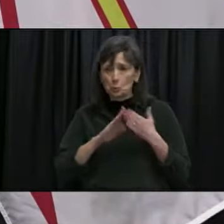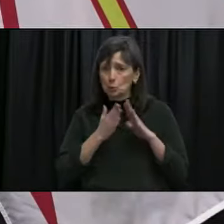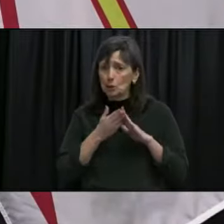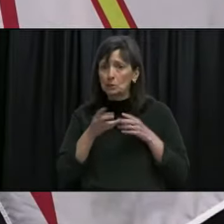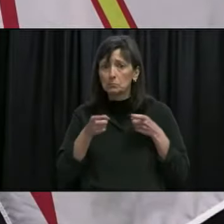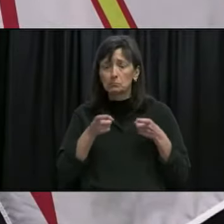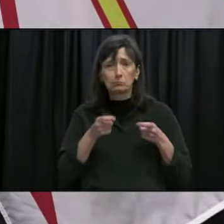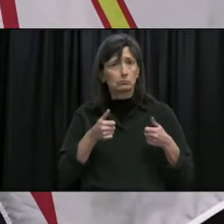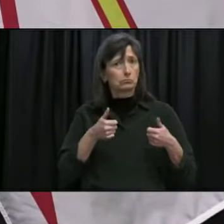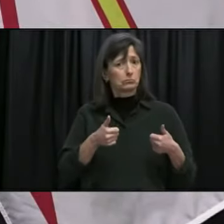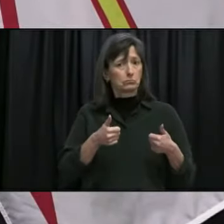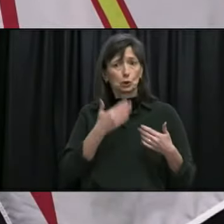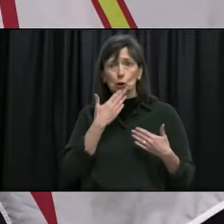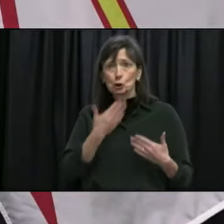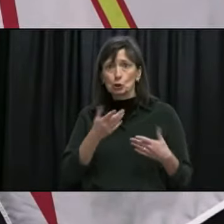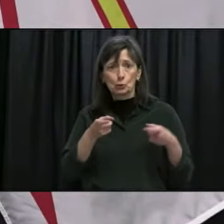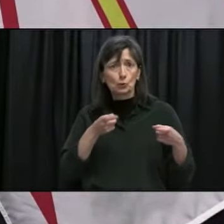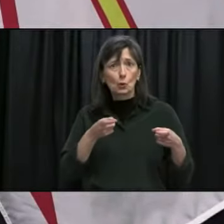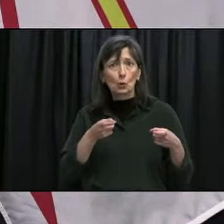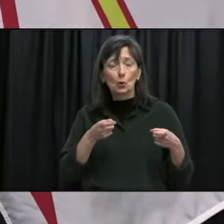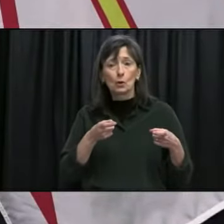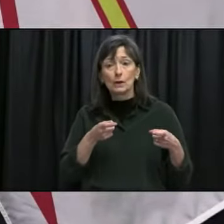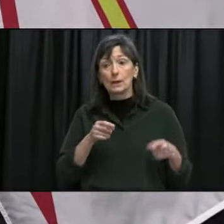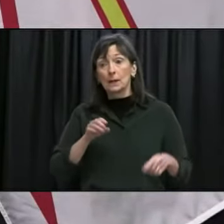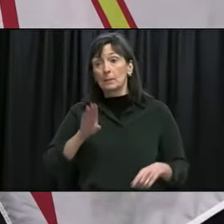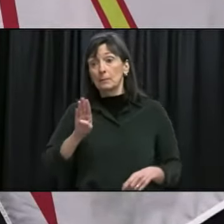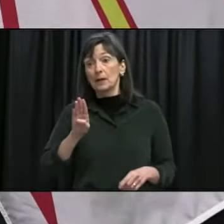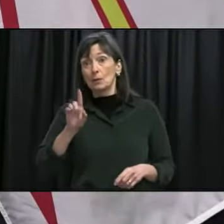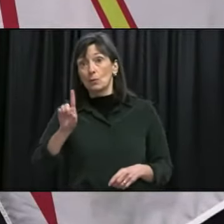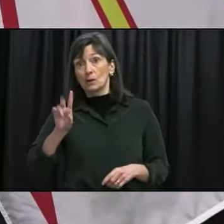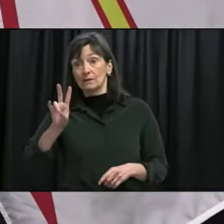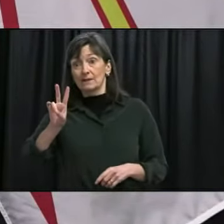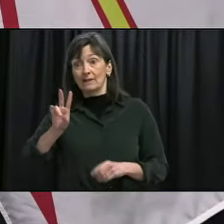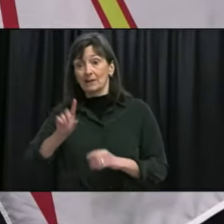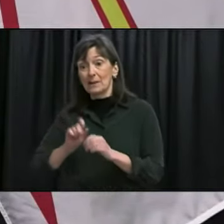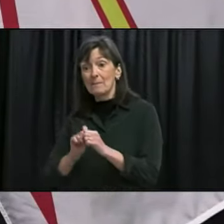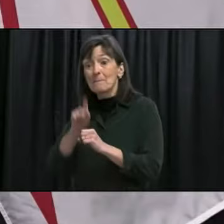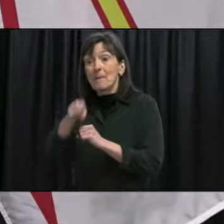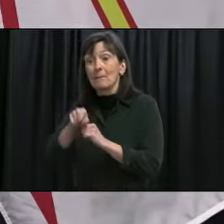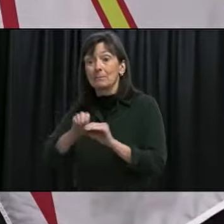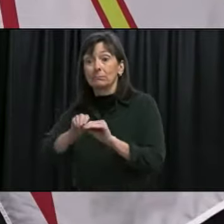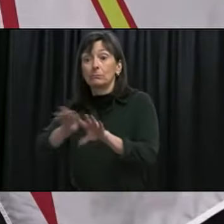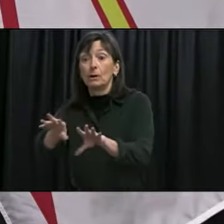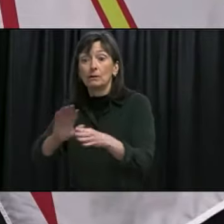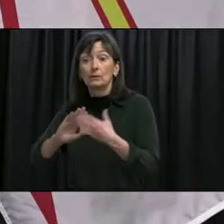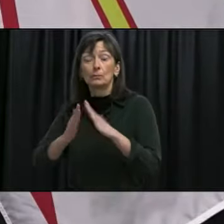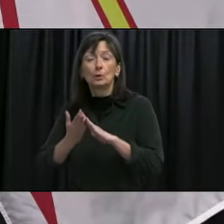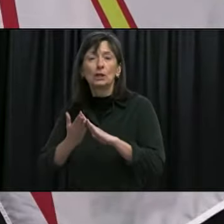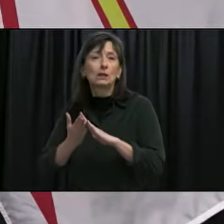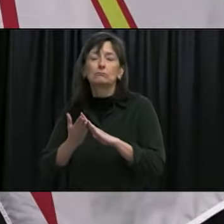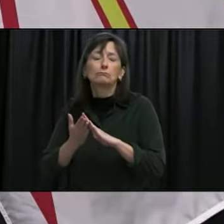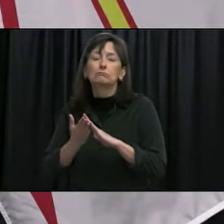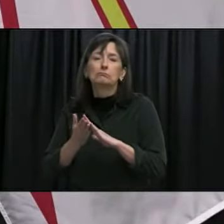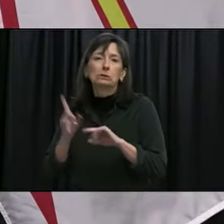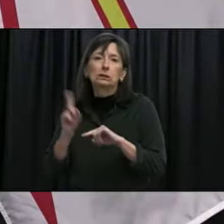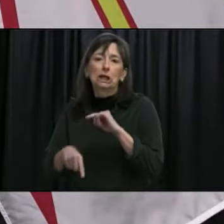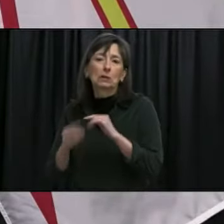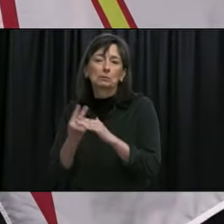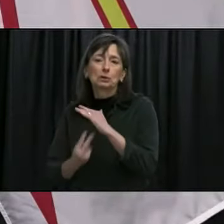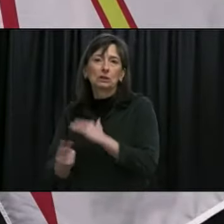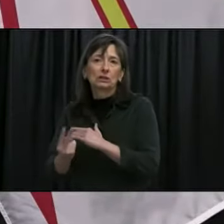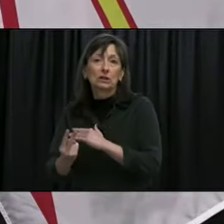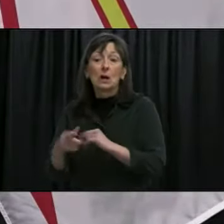it's the B.1.1.7 variant of all the ones that will actually escape into the community that there will be a large multiple large gatherings